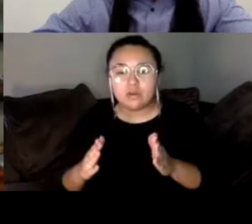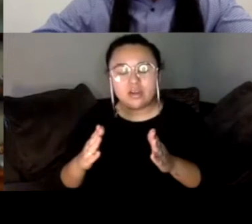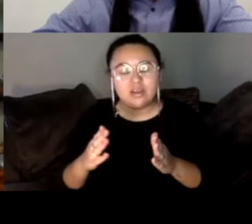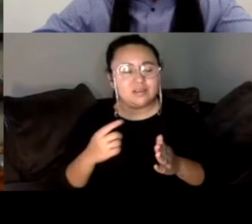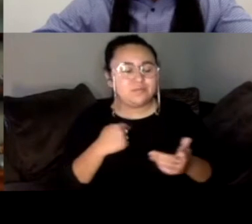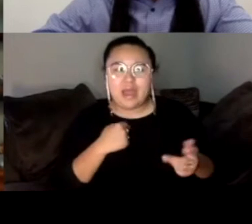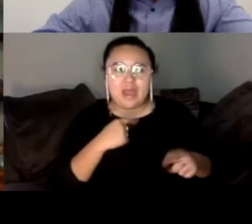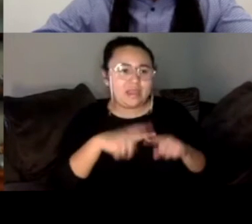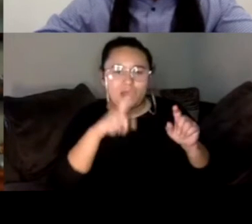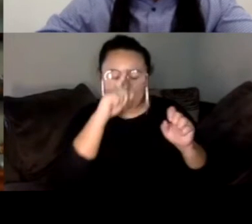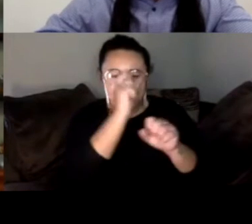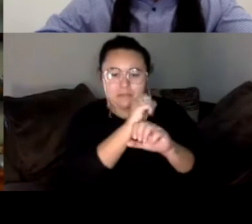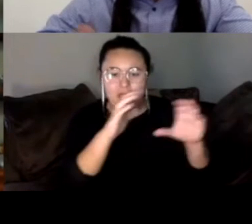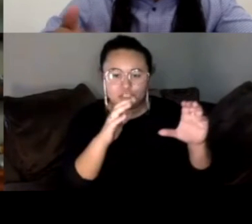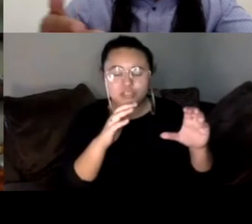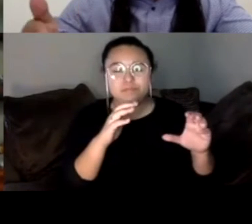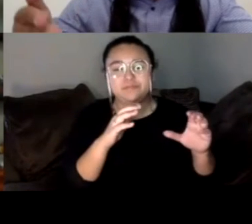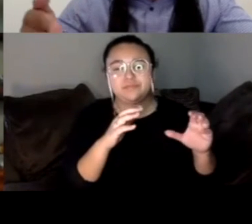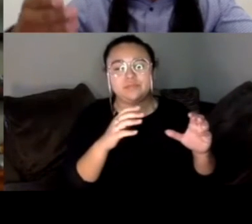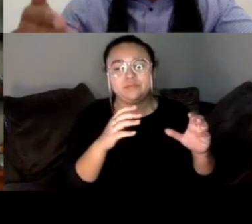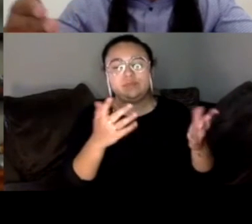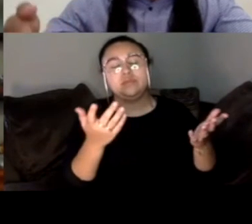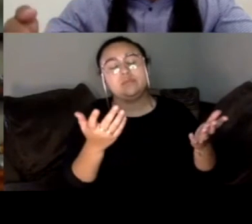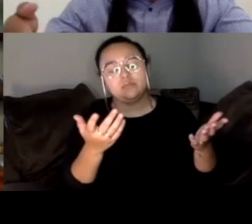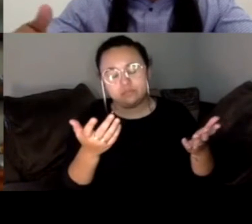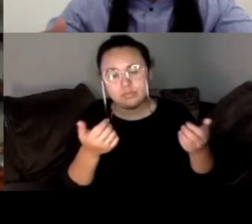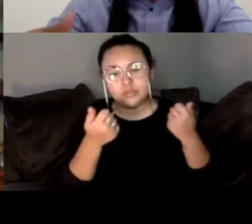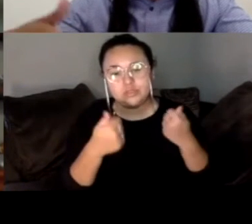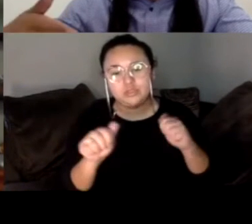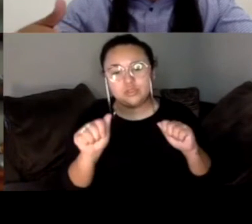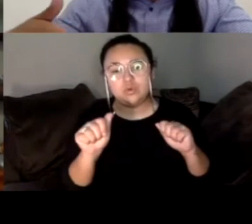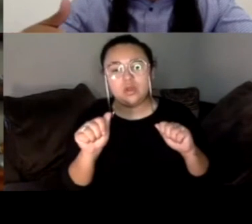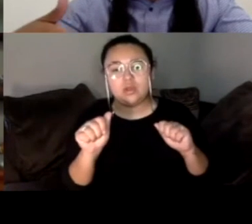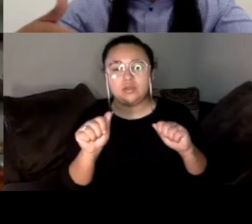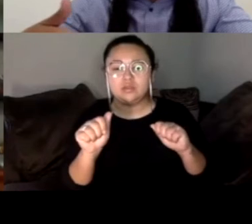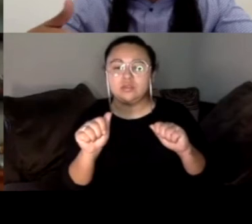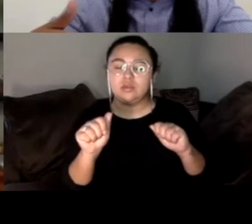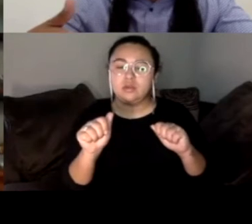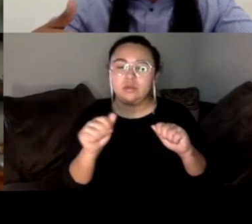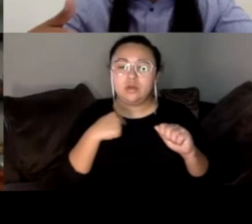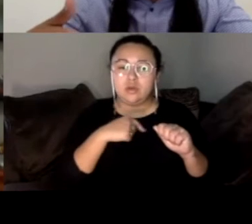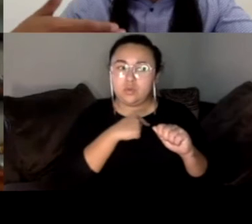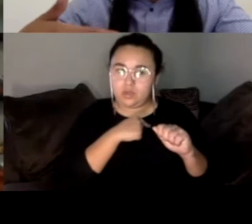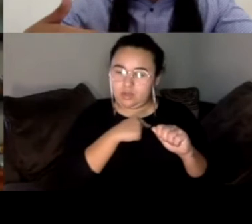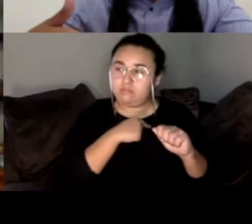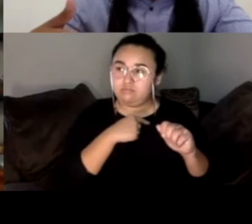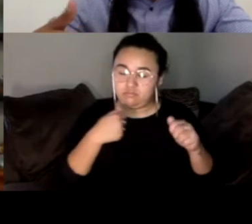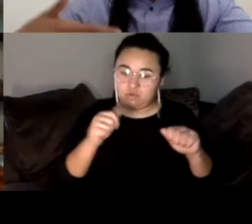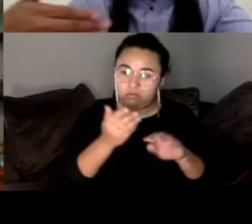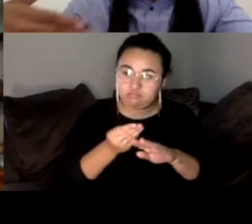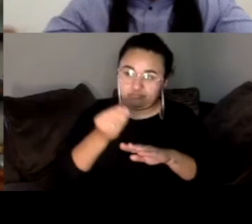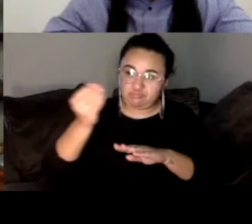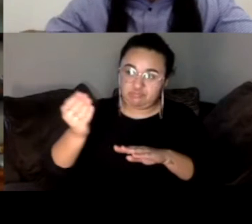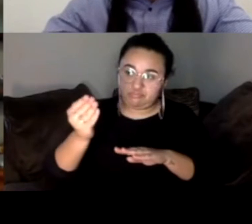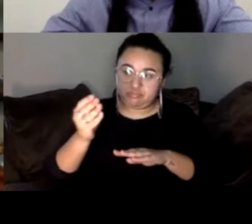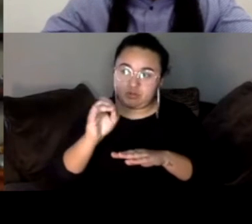you know, like for, um, you know, like trying to deliver on like criminal justice reform policies, like through, uh,